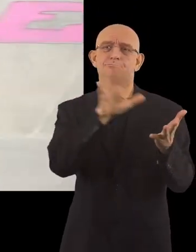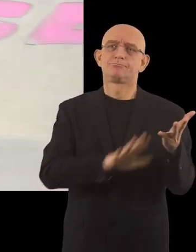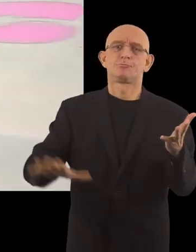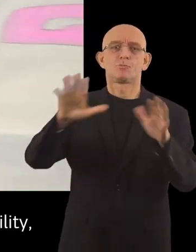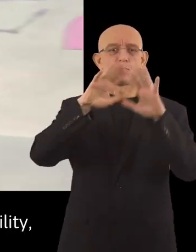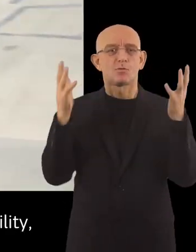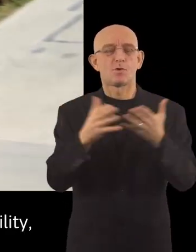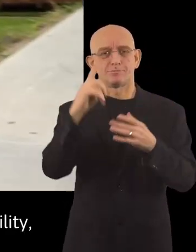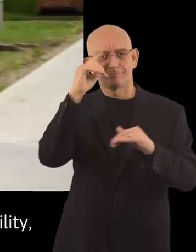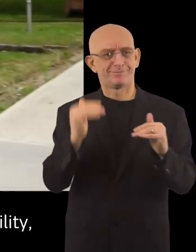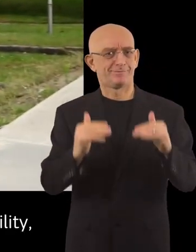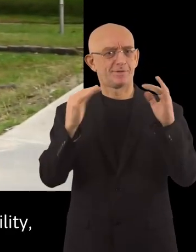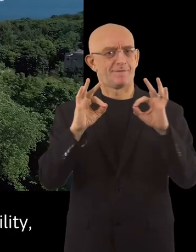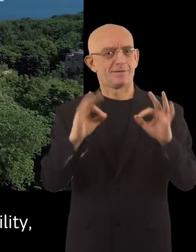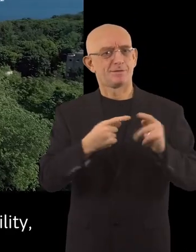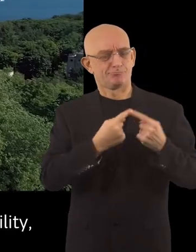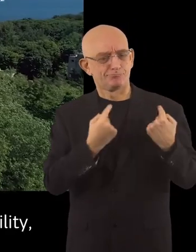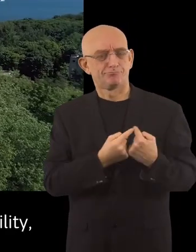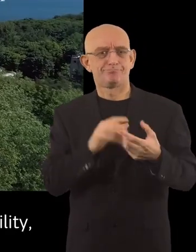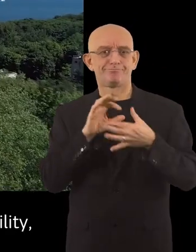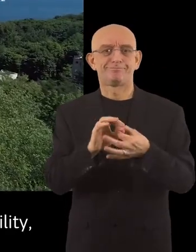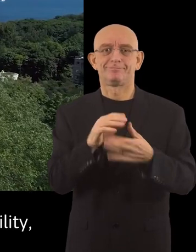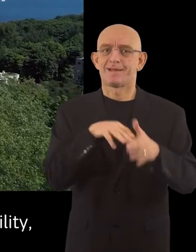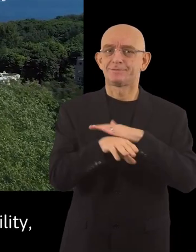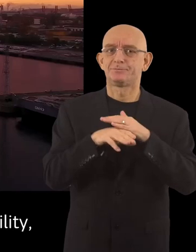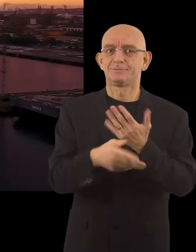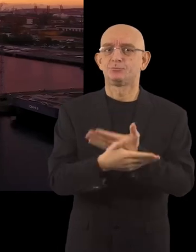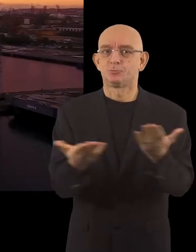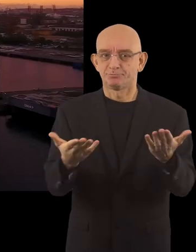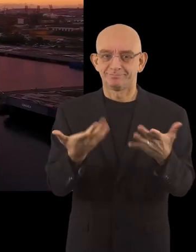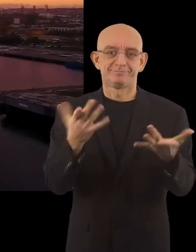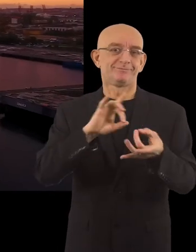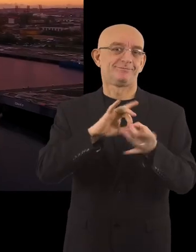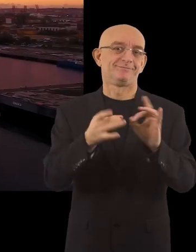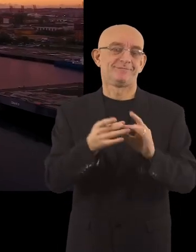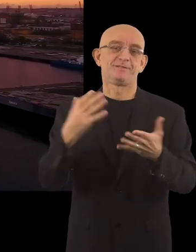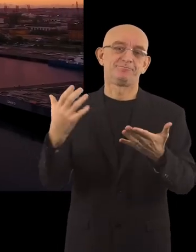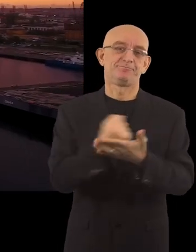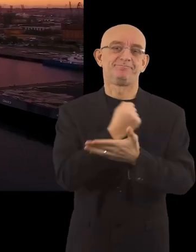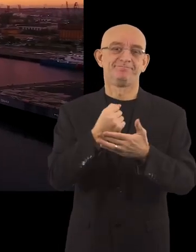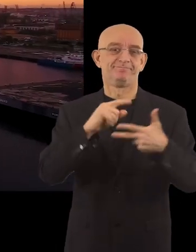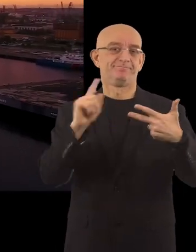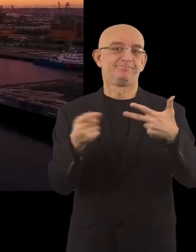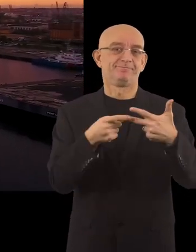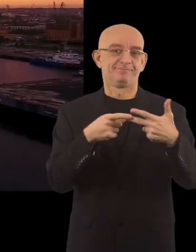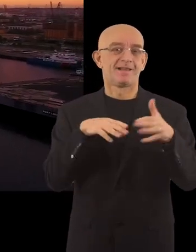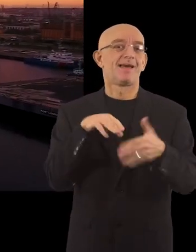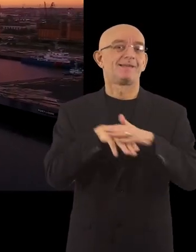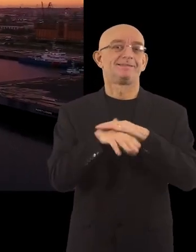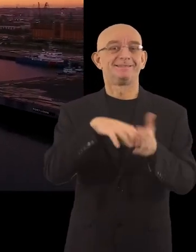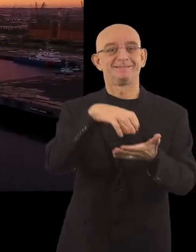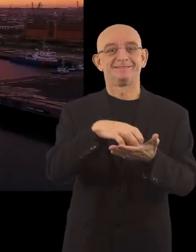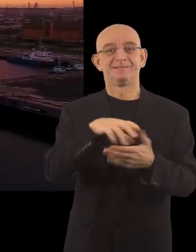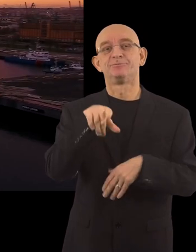universal design and high level of commitment to accessibility, Gdynia once again wins third prize in Access City